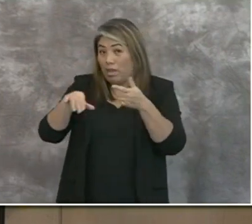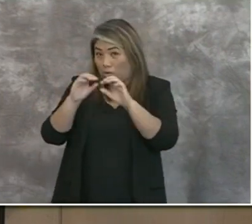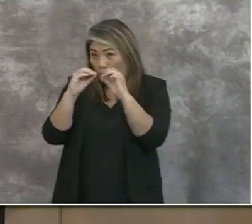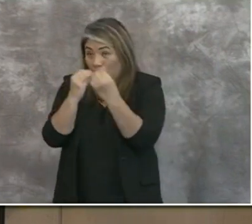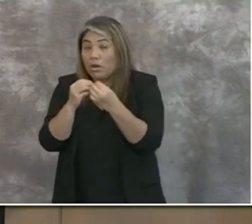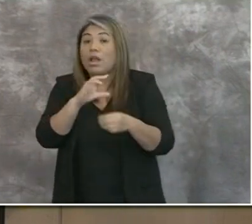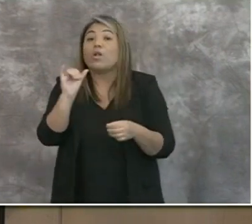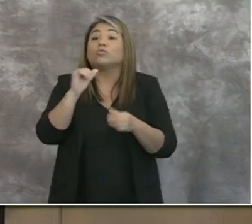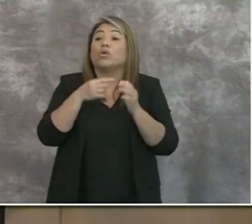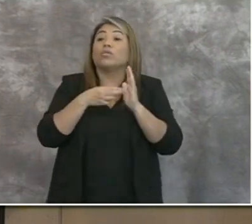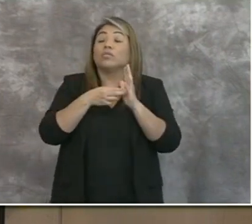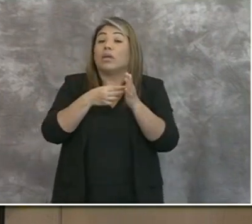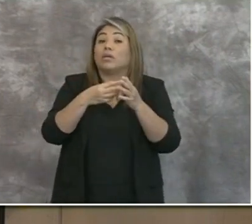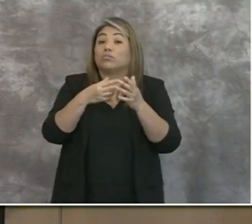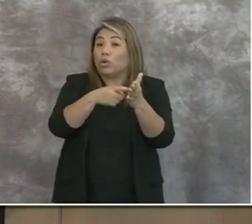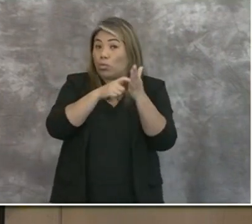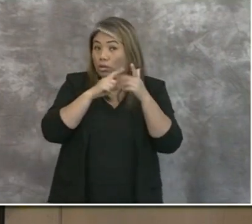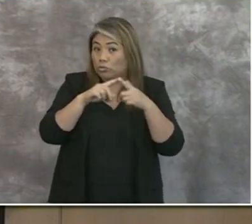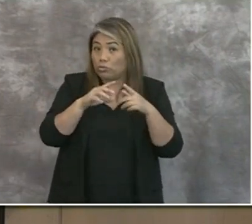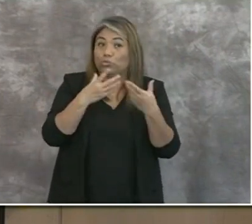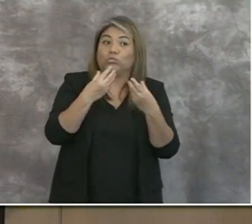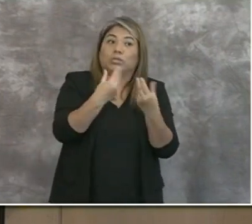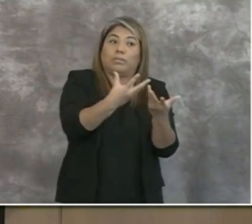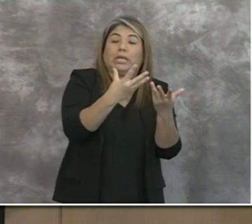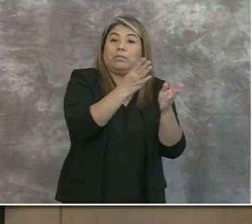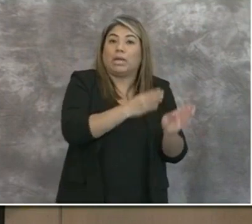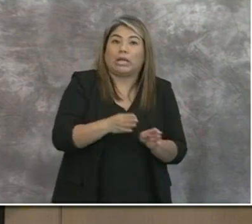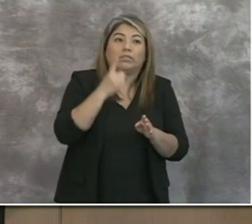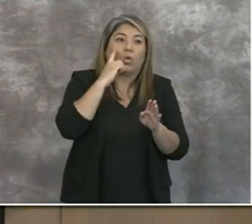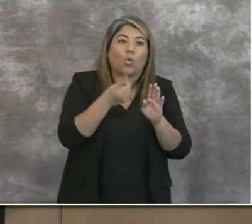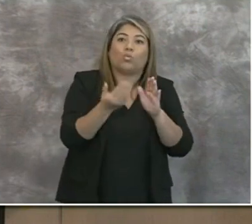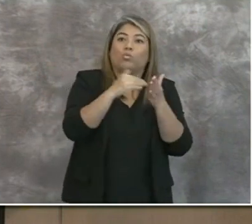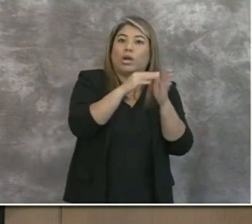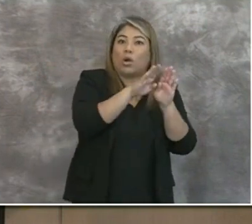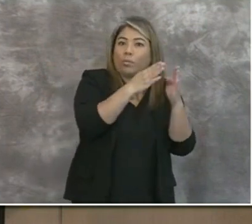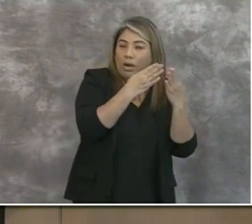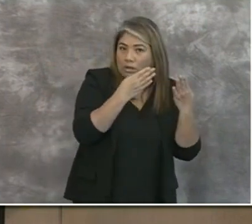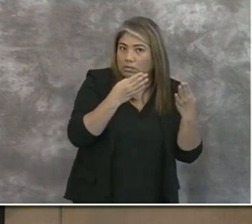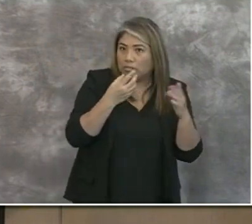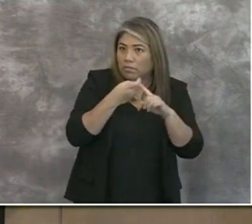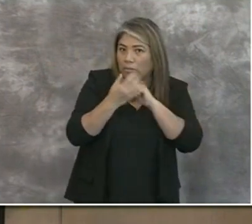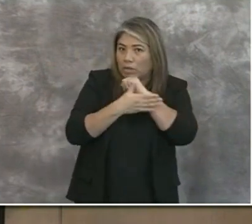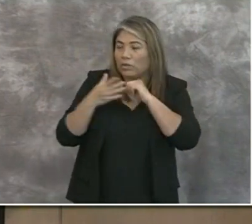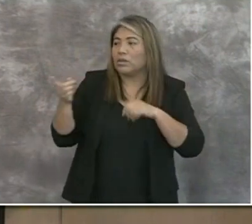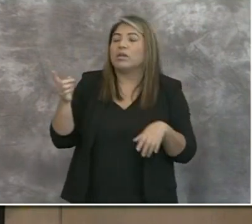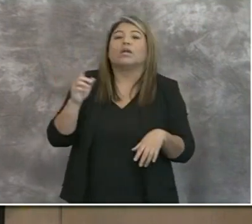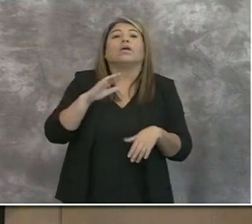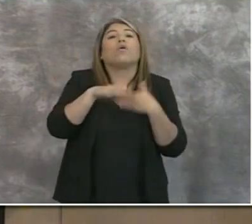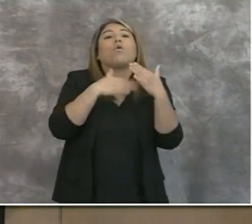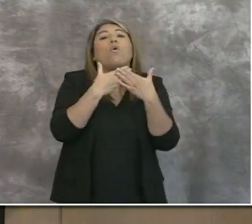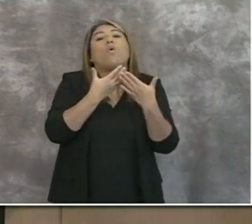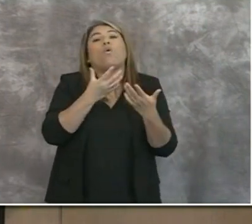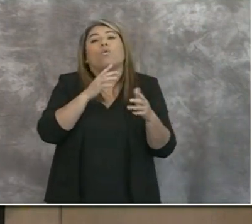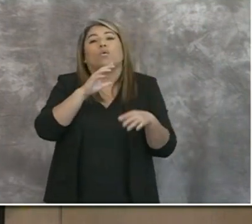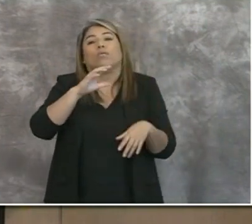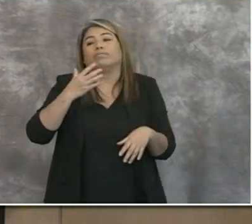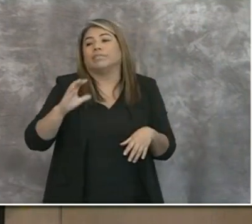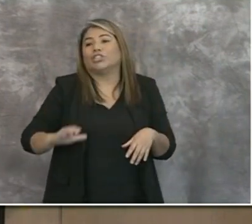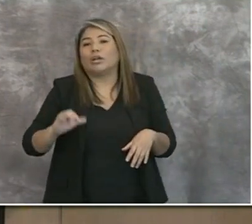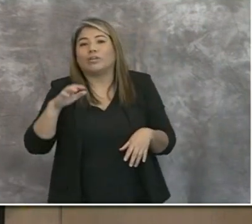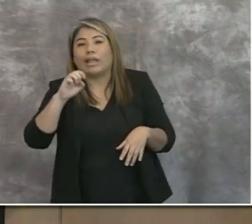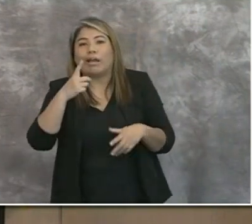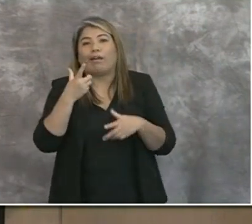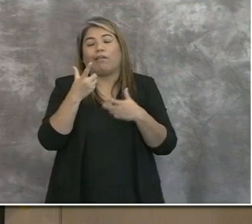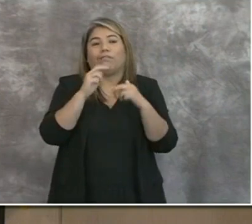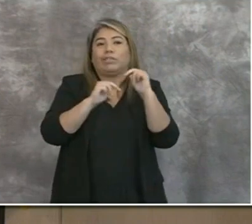to submit reopening plans for review from the county? The all of the child care facilities or summer camps would